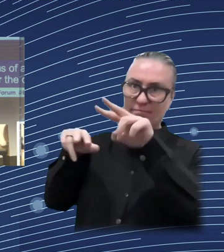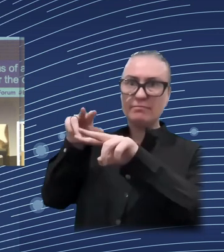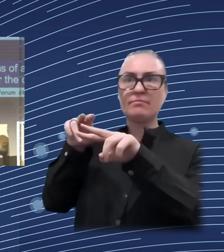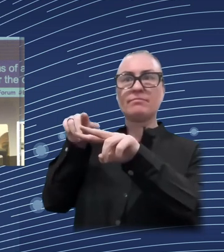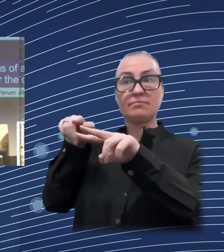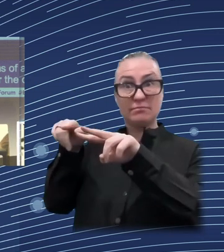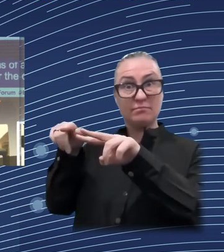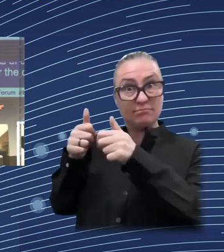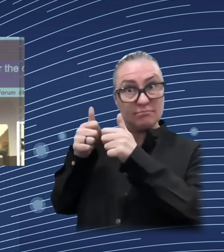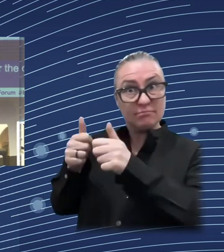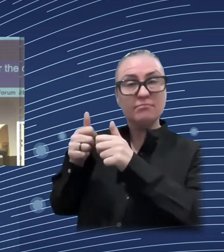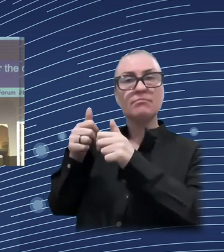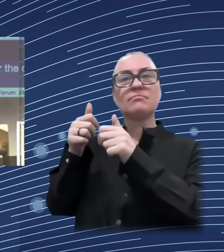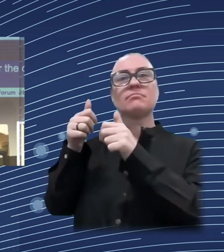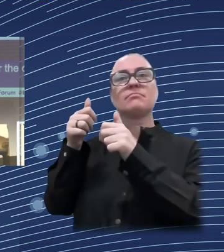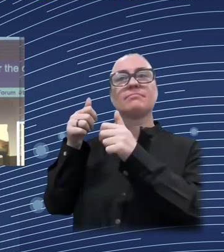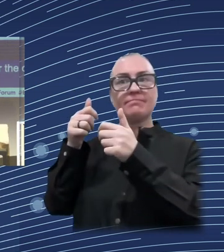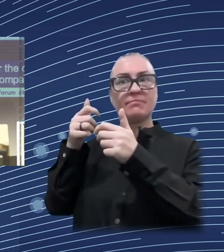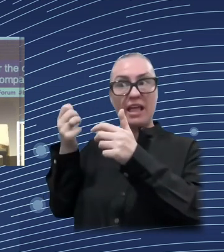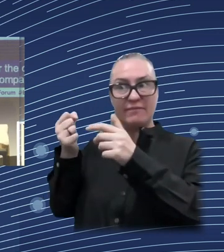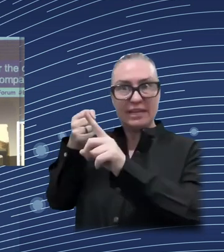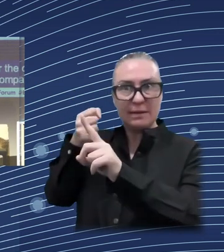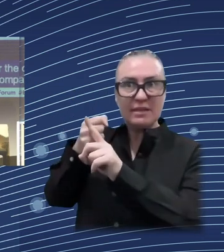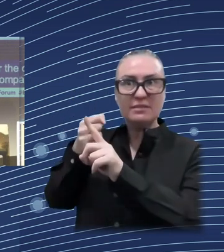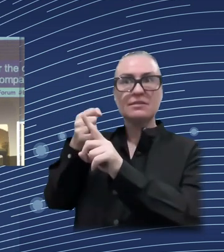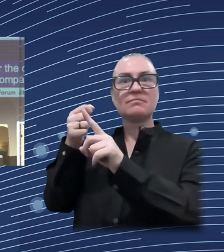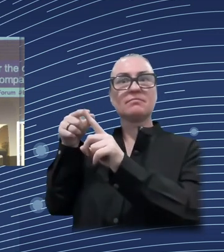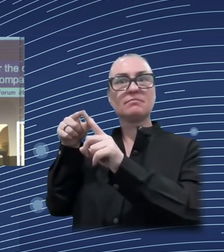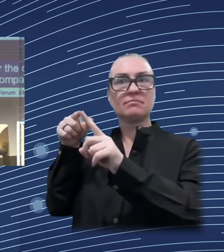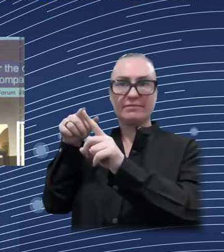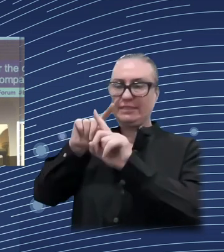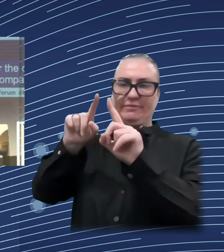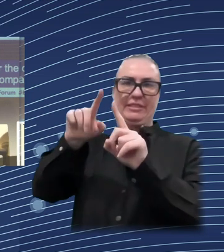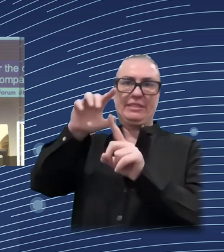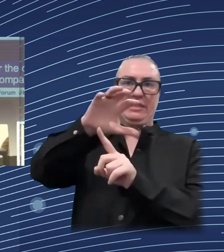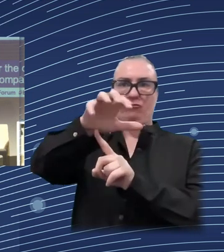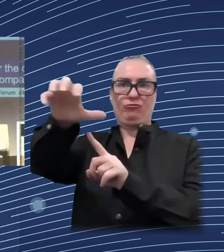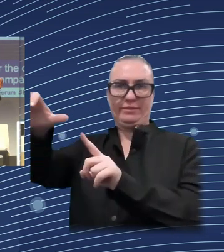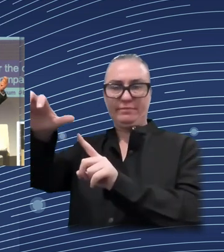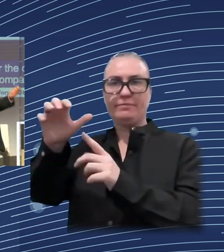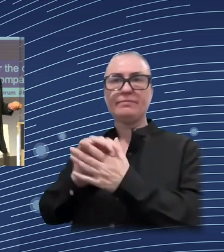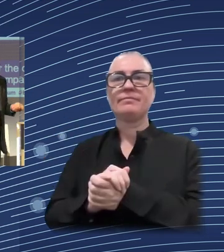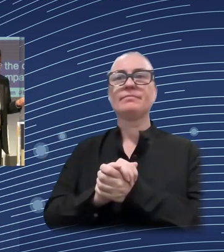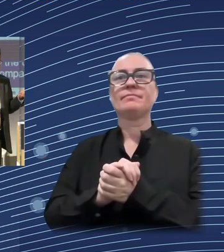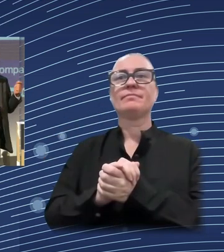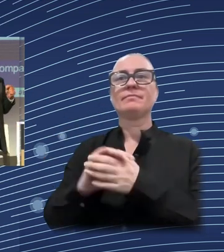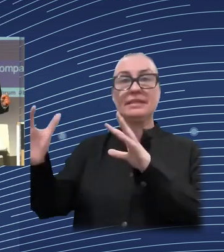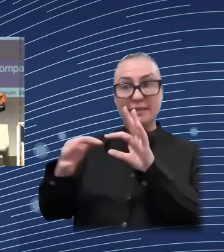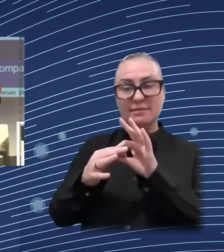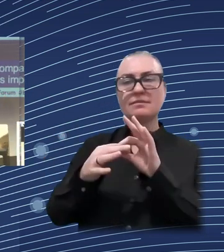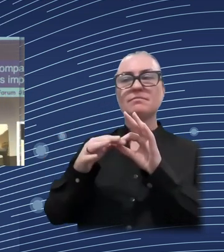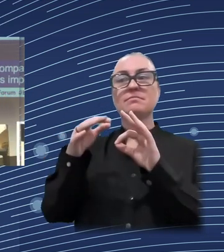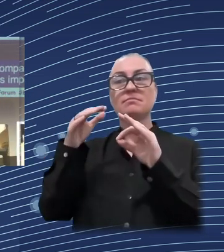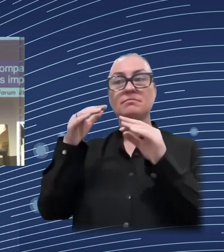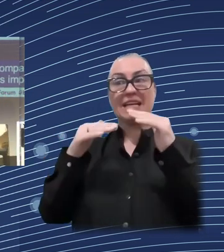of inequality or poverty impact, right? What is important is that, with such a model, can